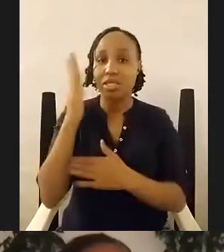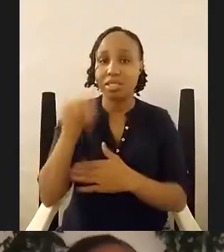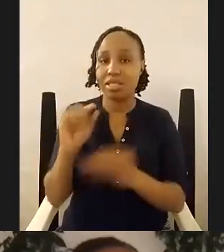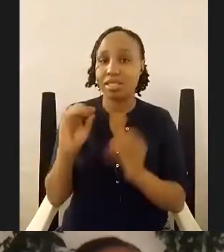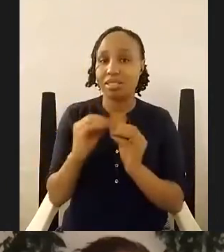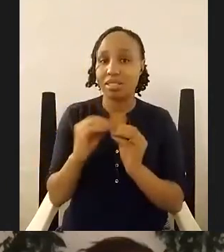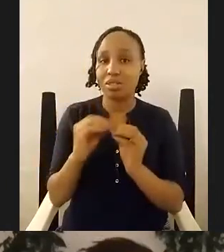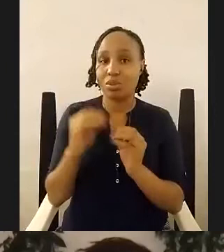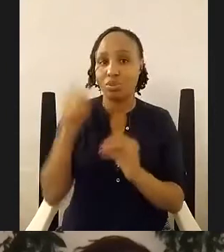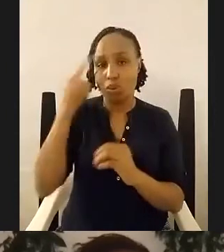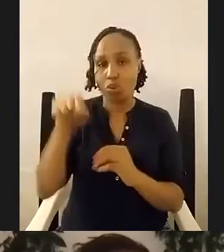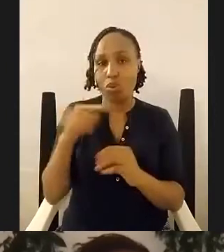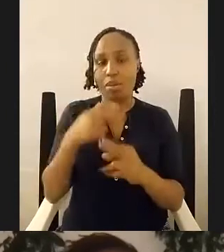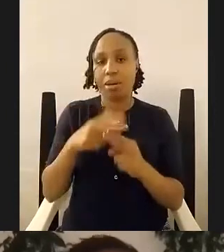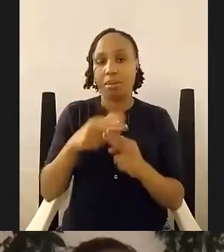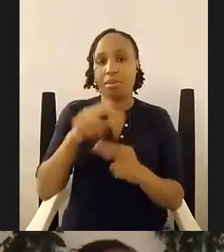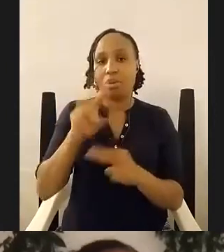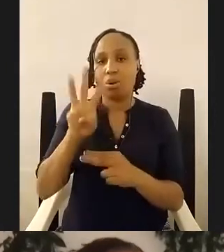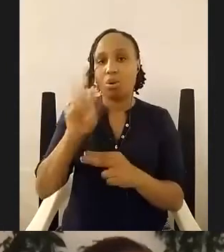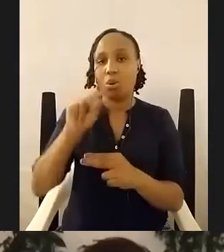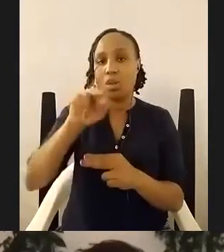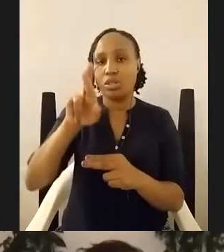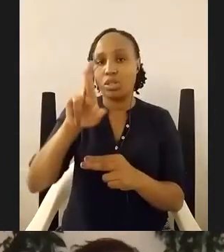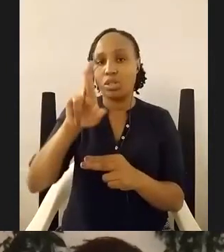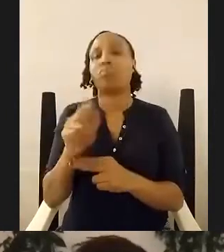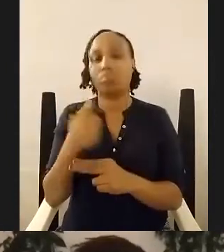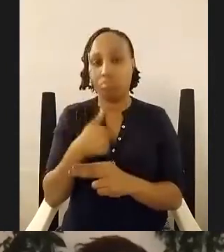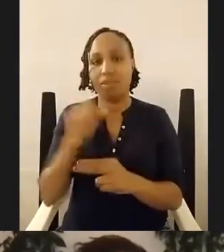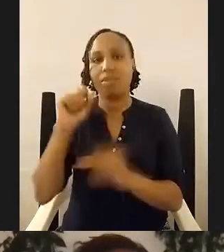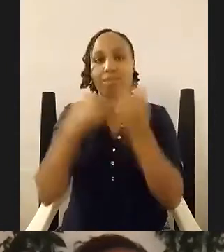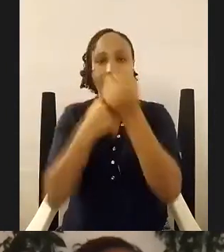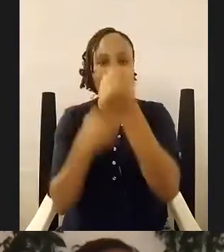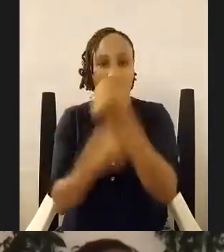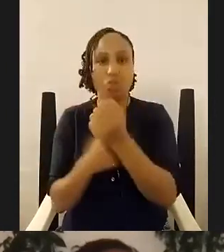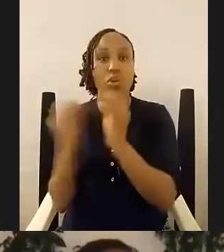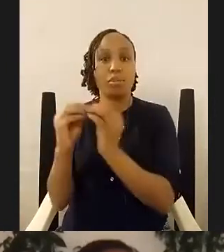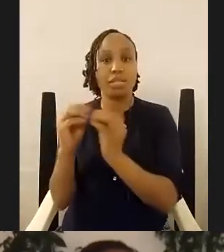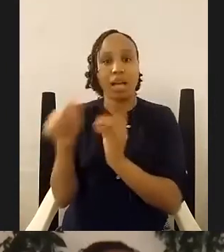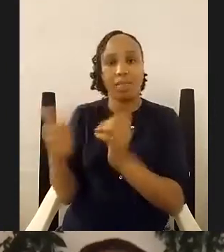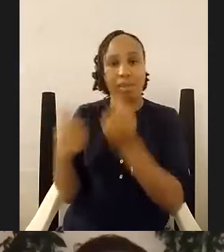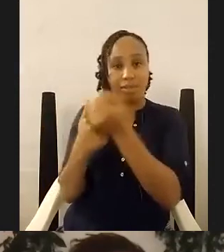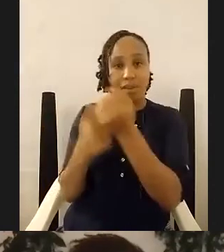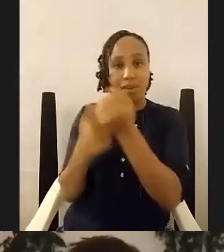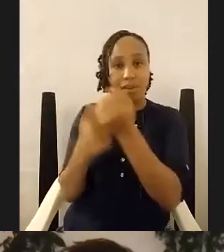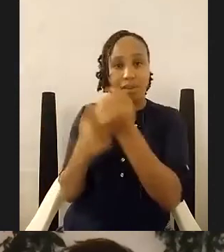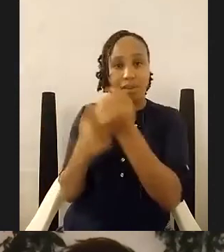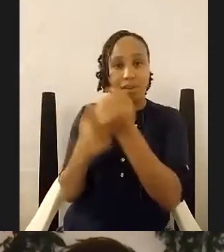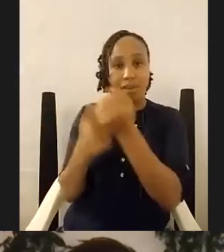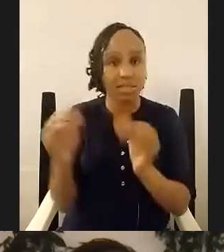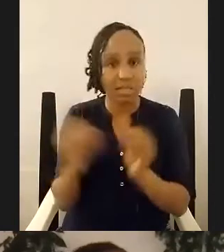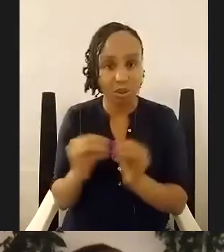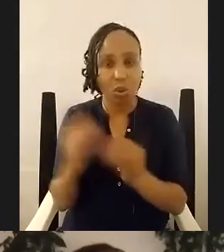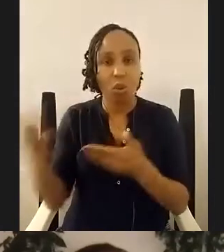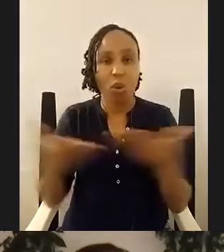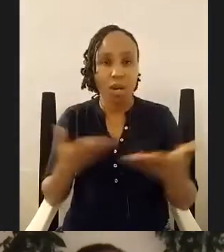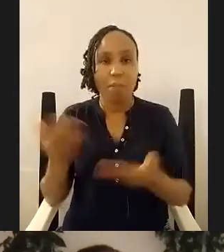i am one of the founders of bookbank trust you're to meet the other founder during the next session um and welcome again to the nbl lit fest